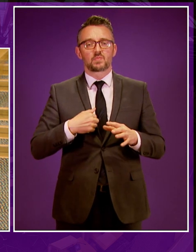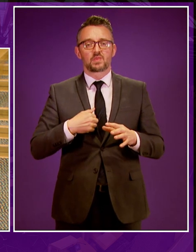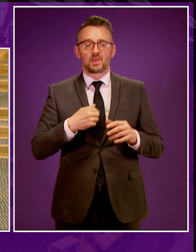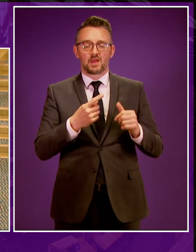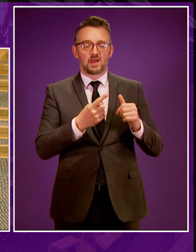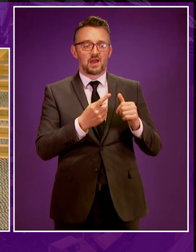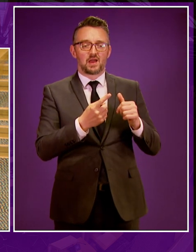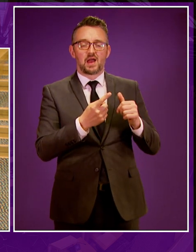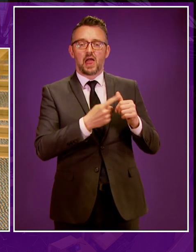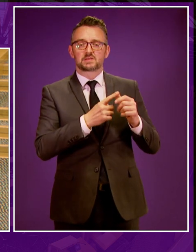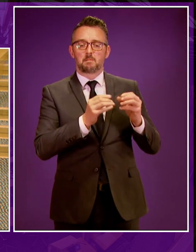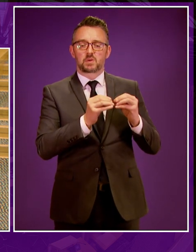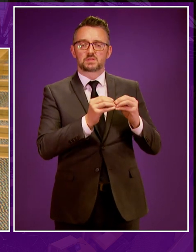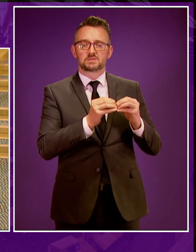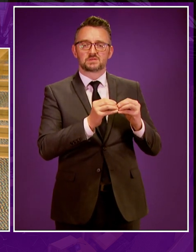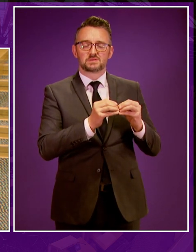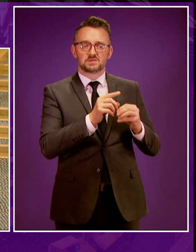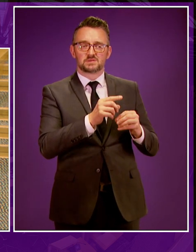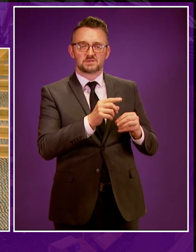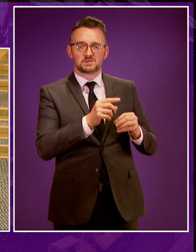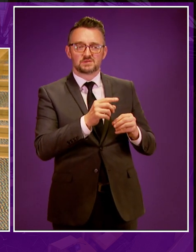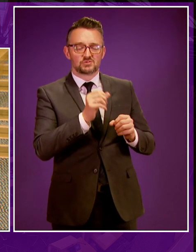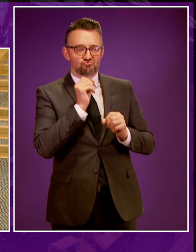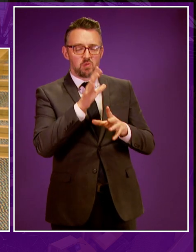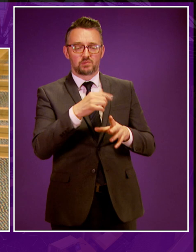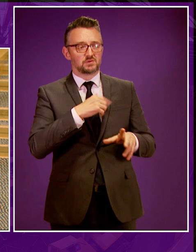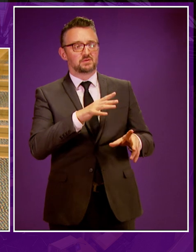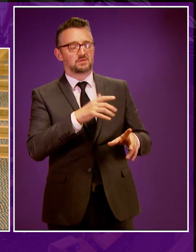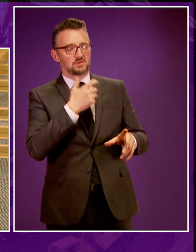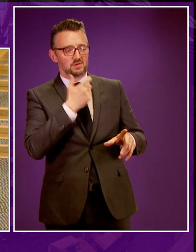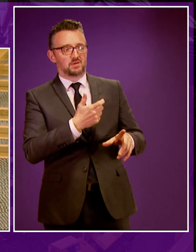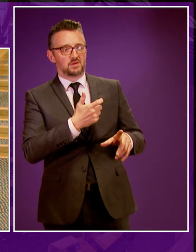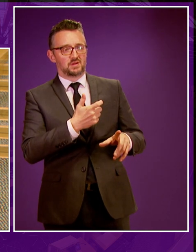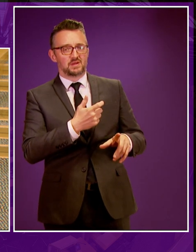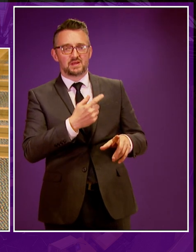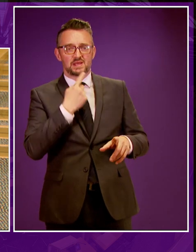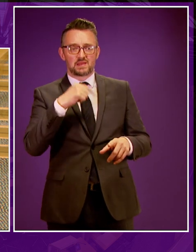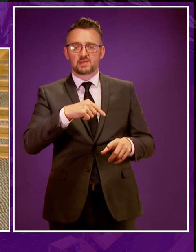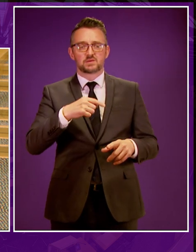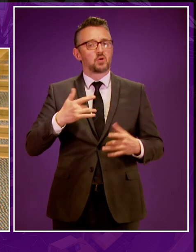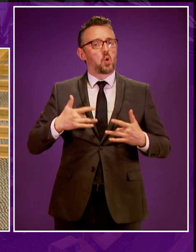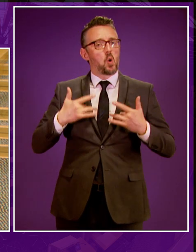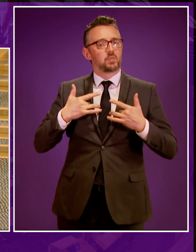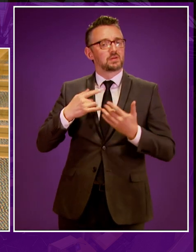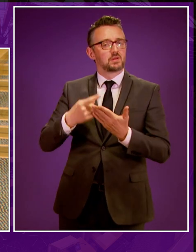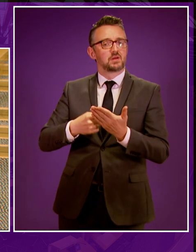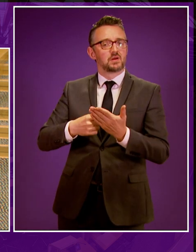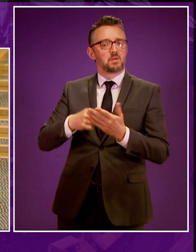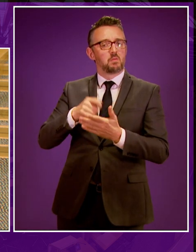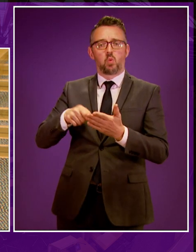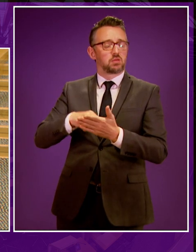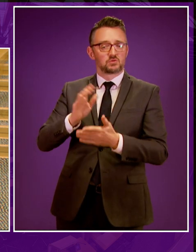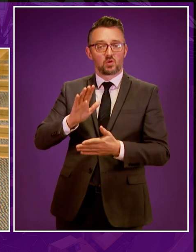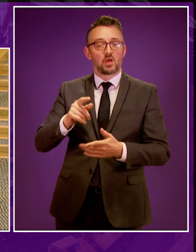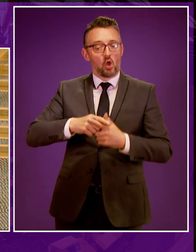Alexander Burnett, sorry, closing remarks there, suggesting this was an opinion poll. We specifically said it was not an opinion poll,